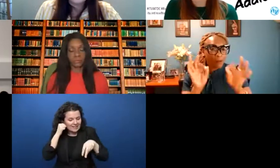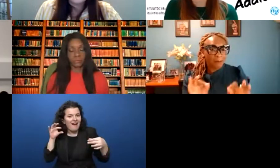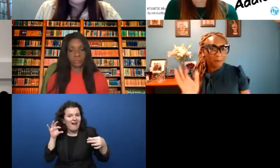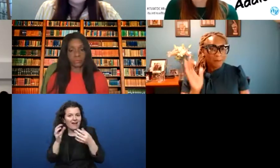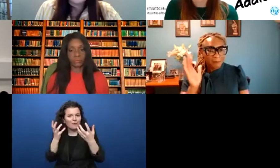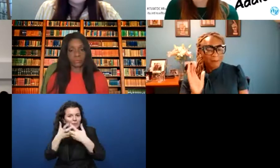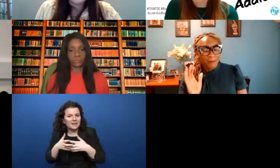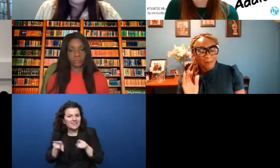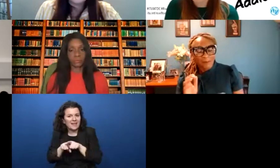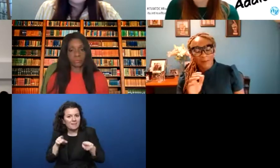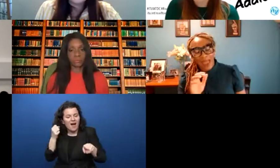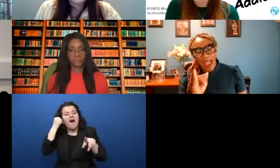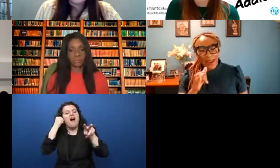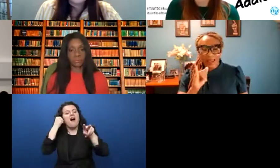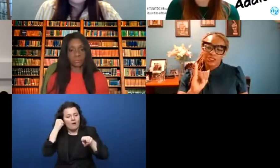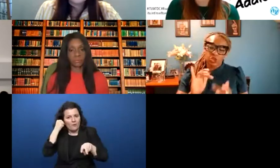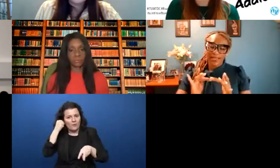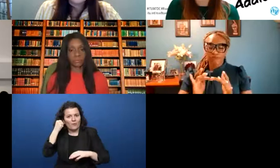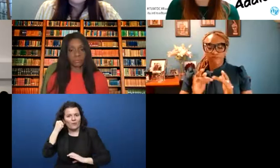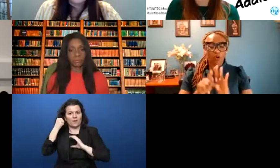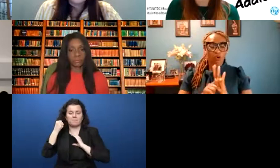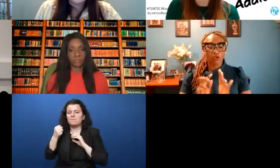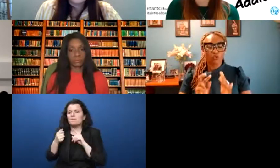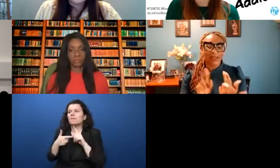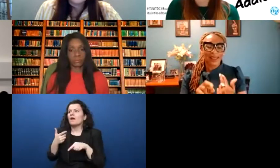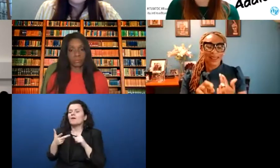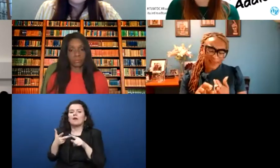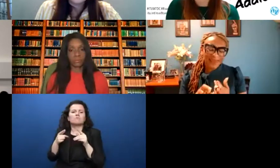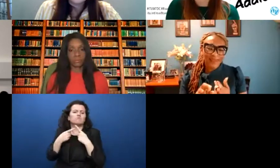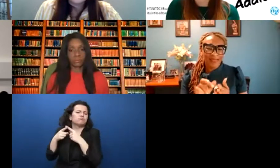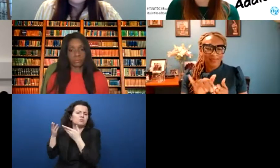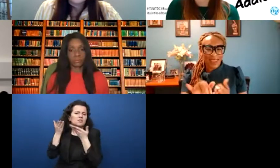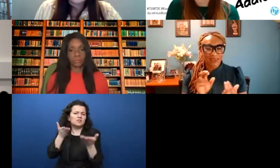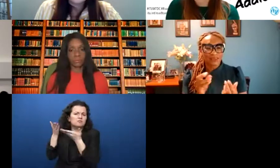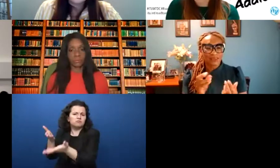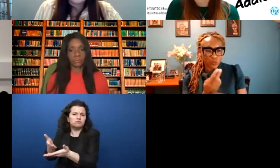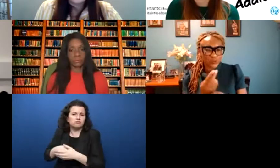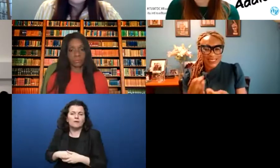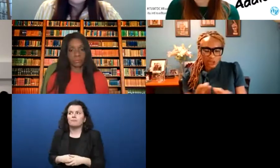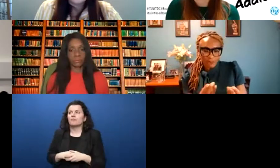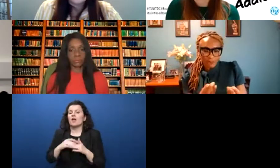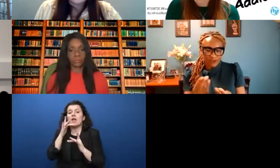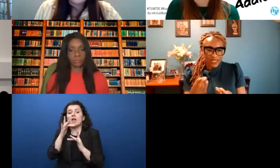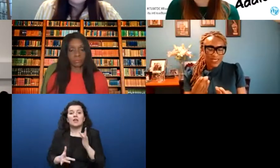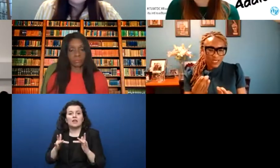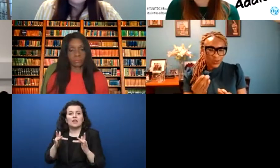provide some traditional services and traditional forms. We have internet protocol relay.